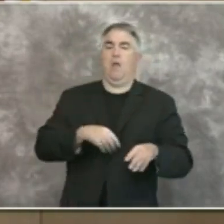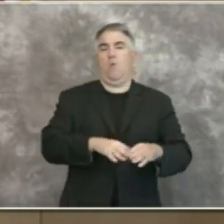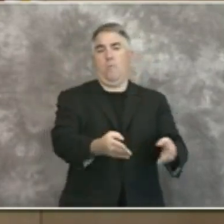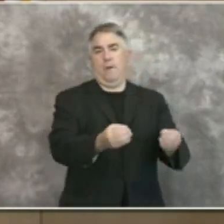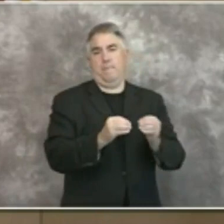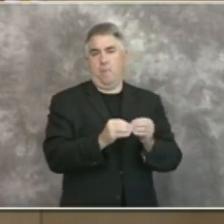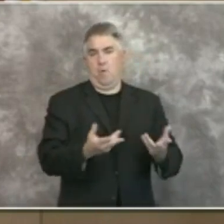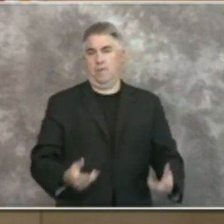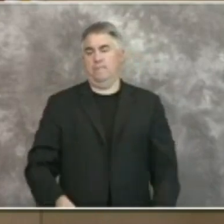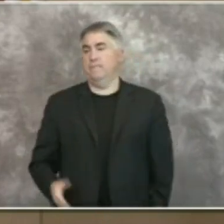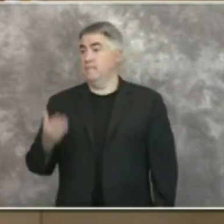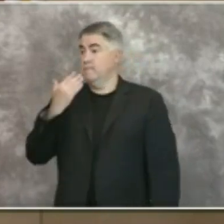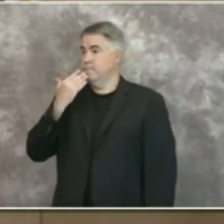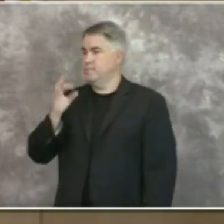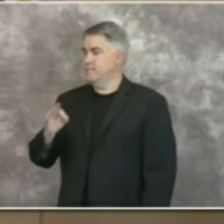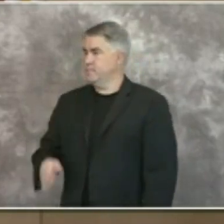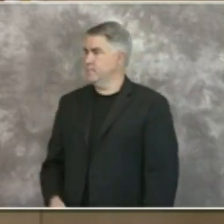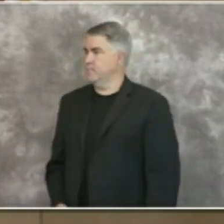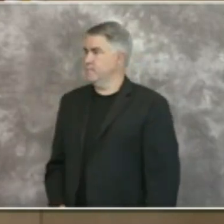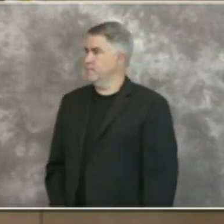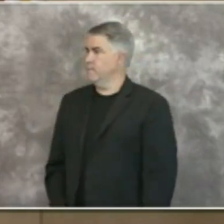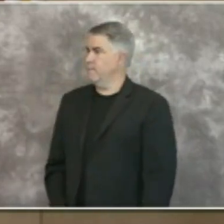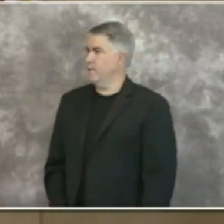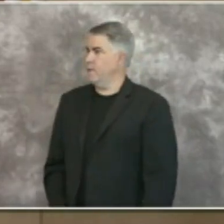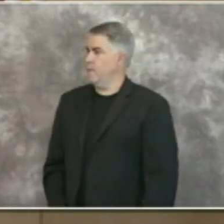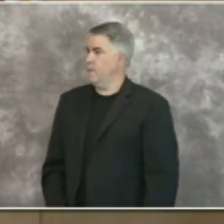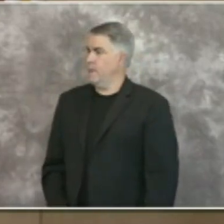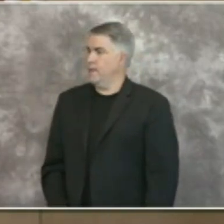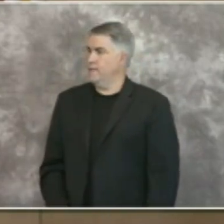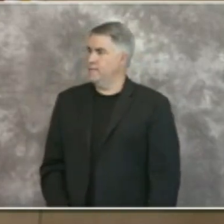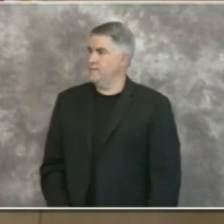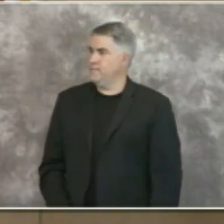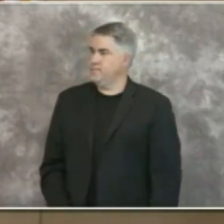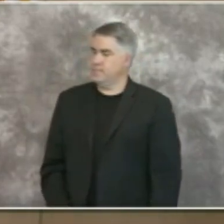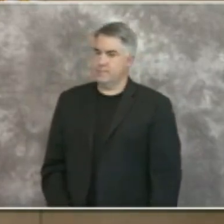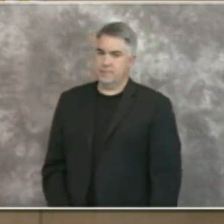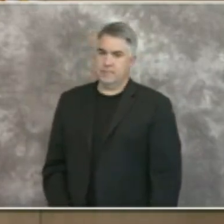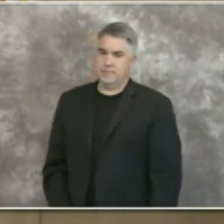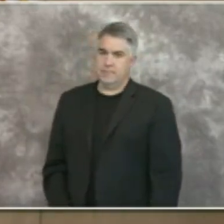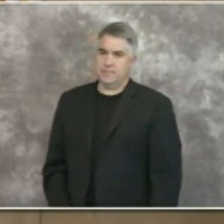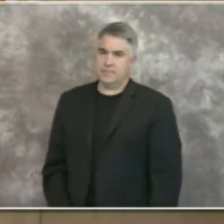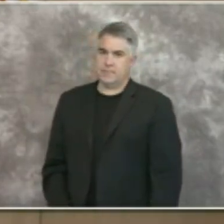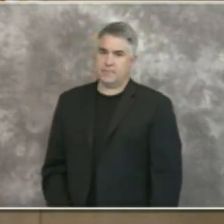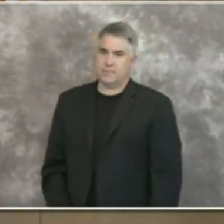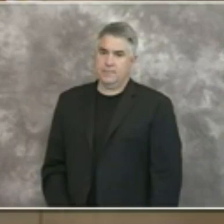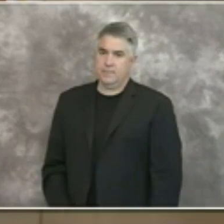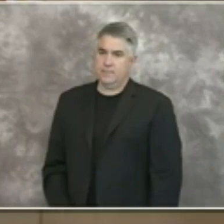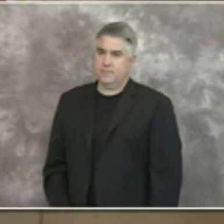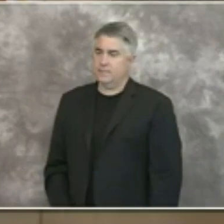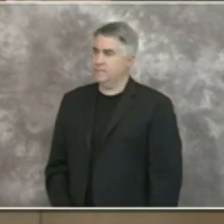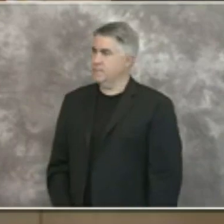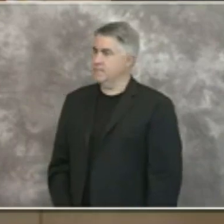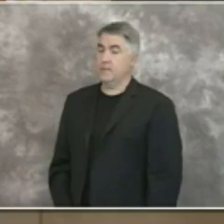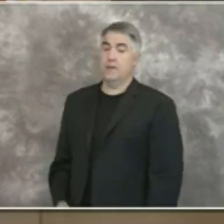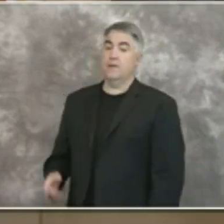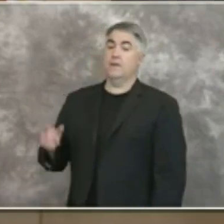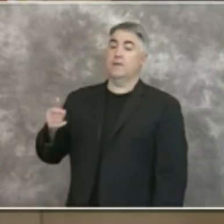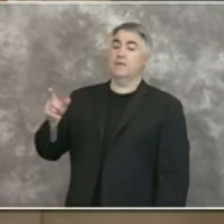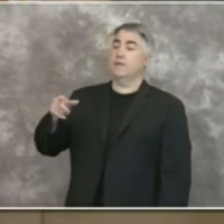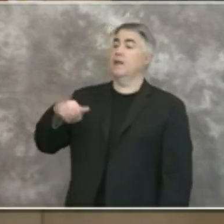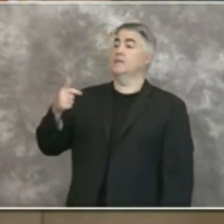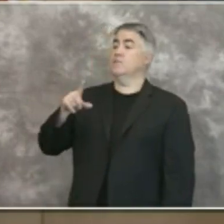okay let's go to the next question